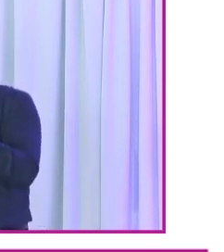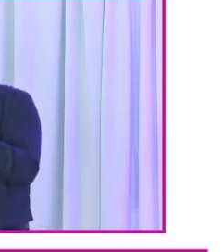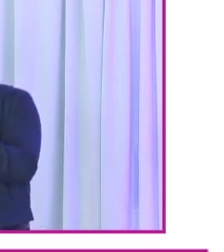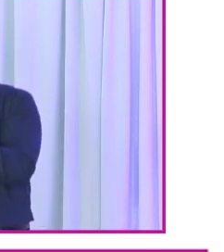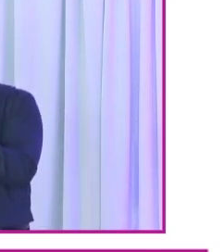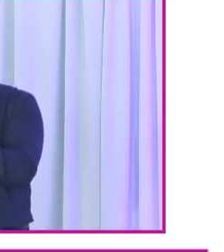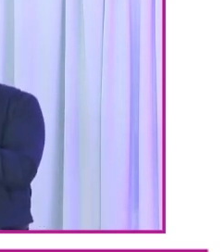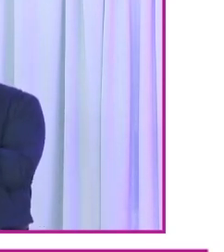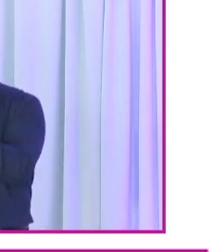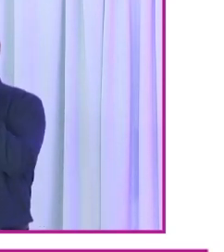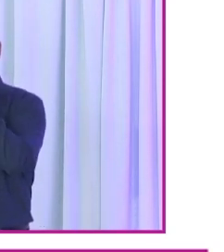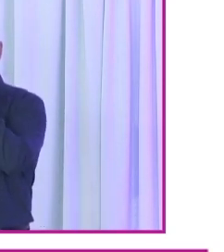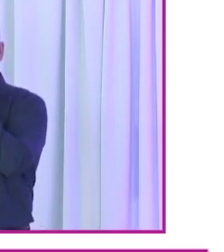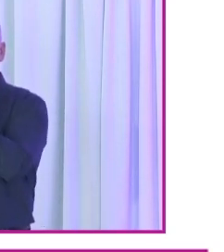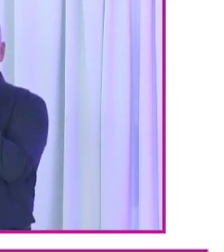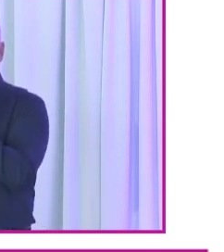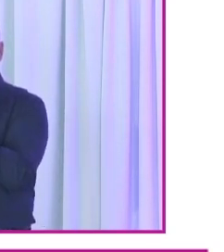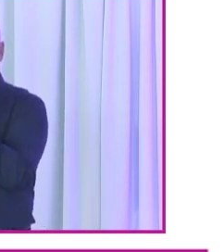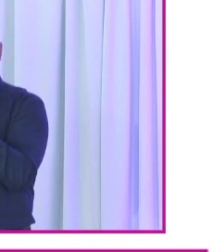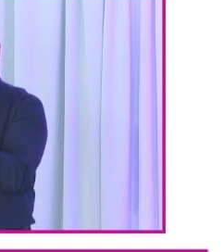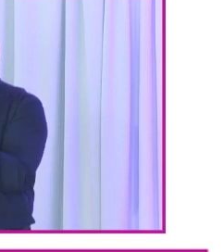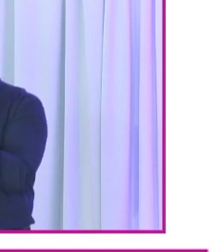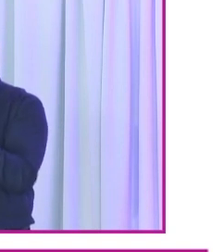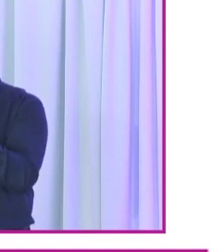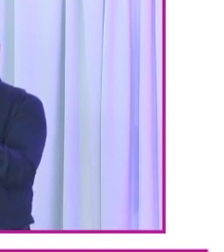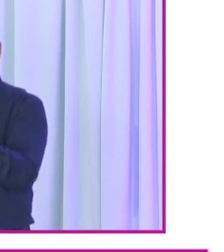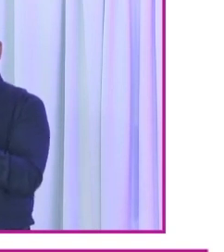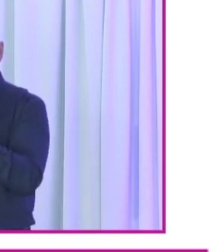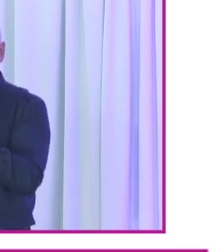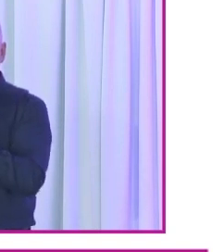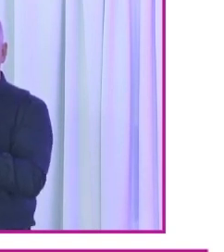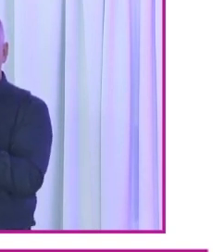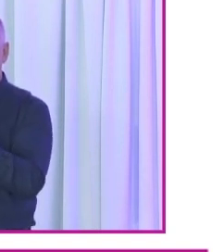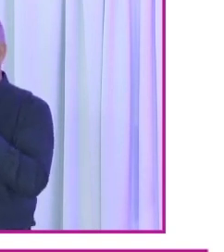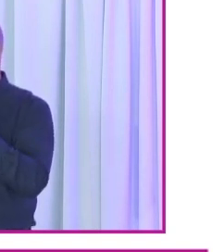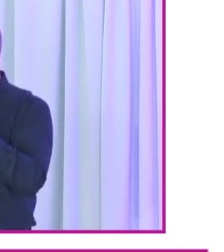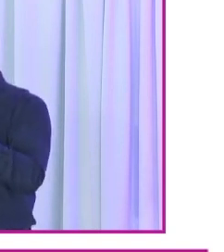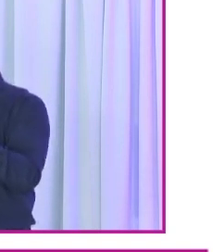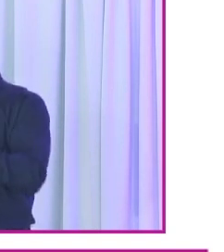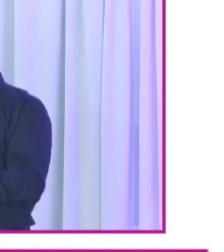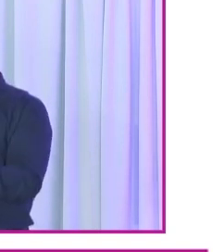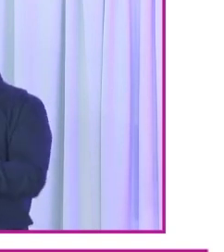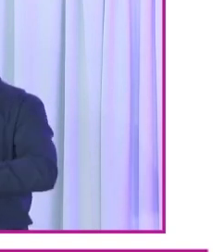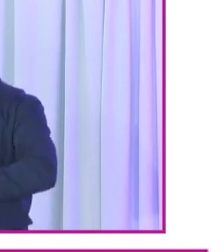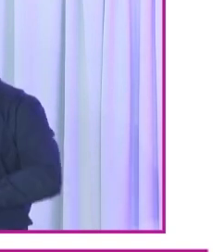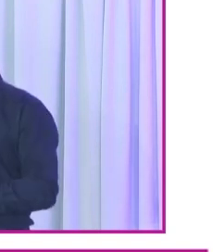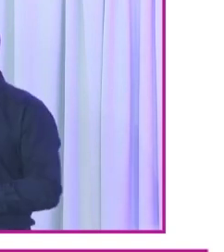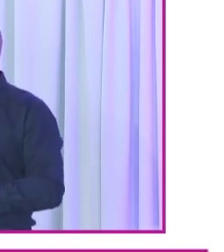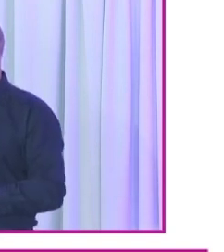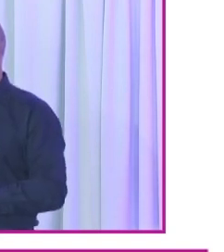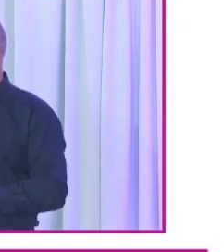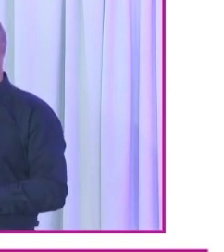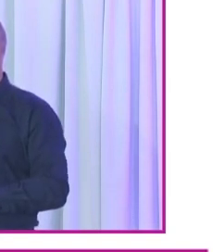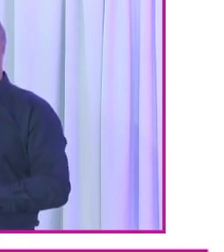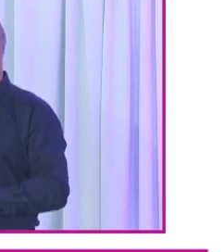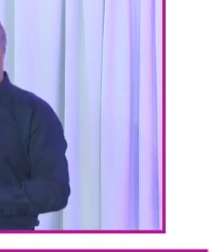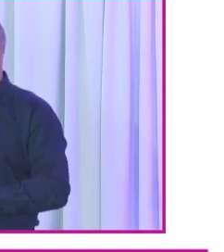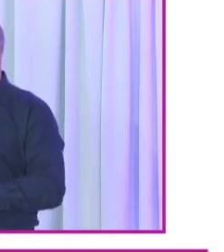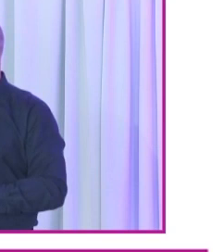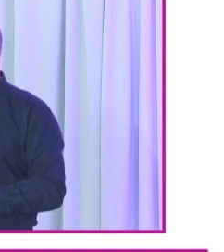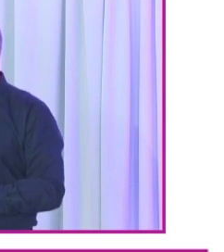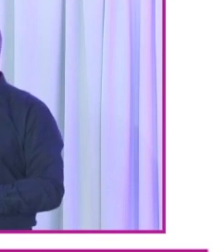postal voting, complaints, improvements, and then I'm going to conclude. Next slide.